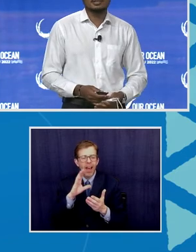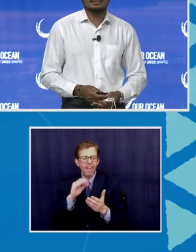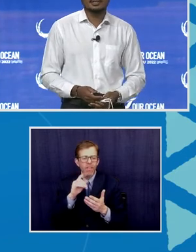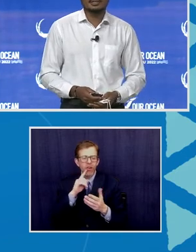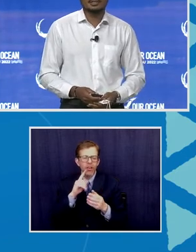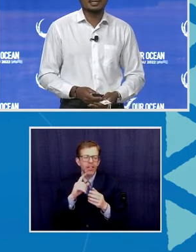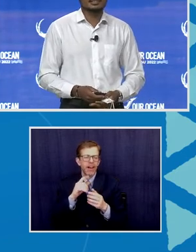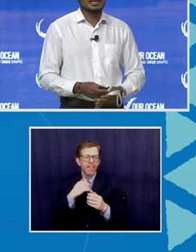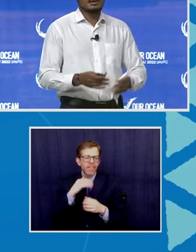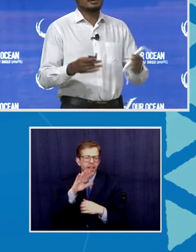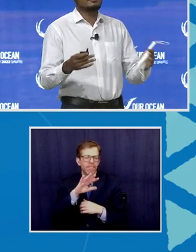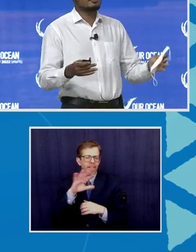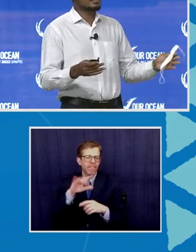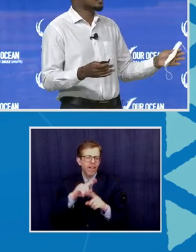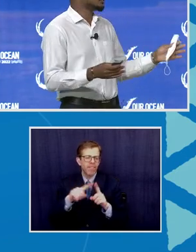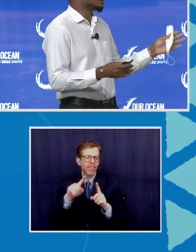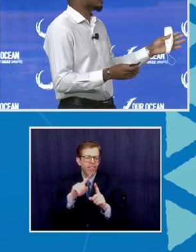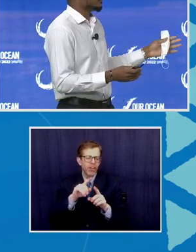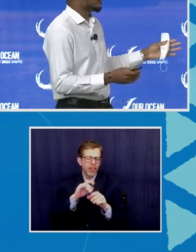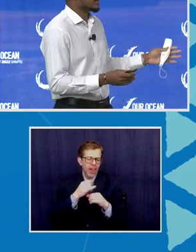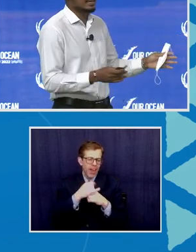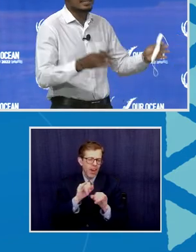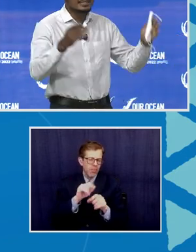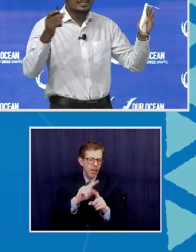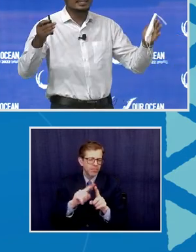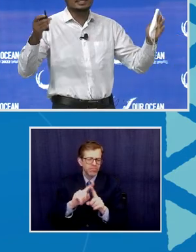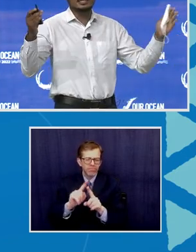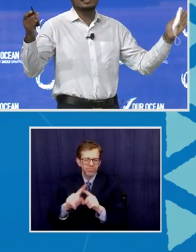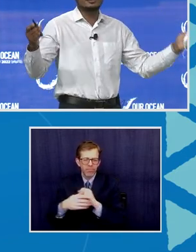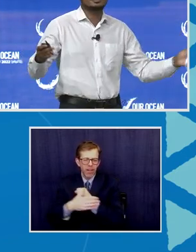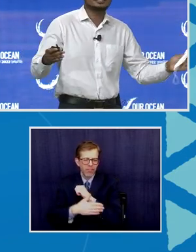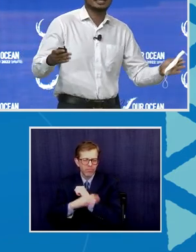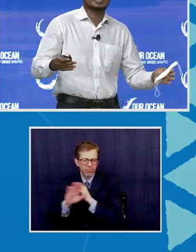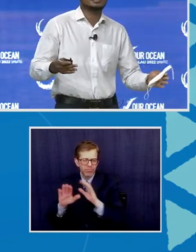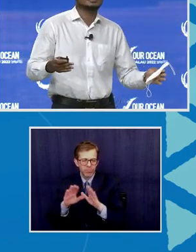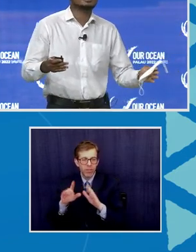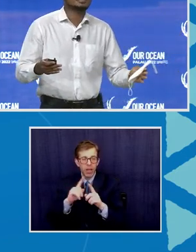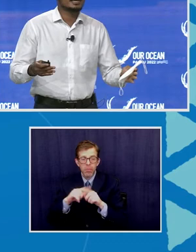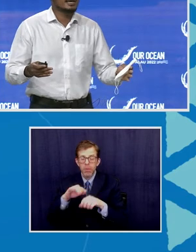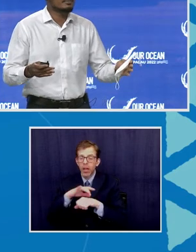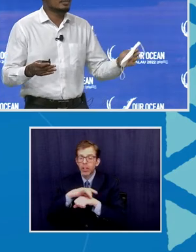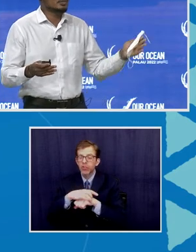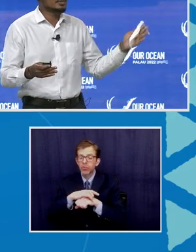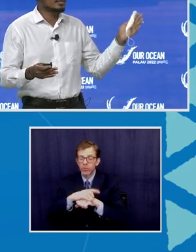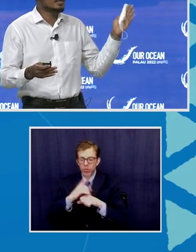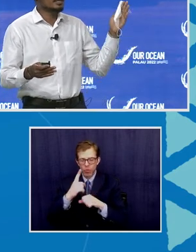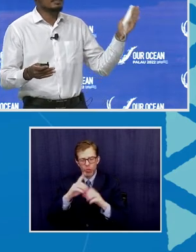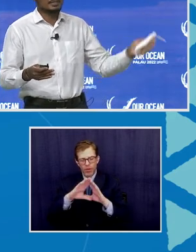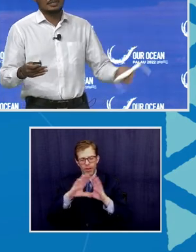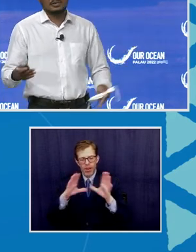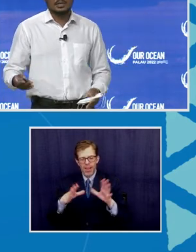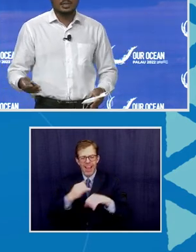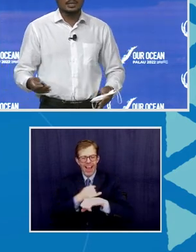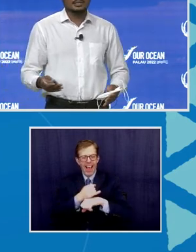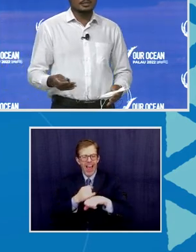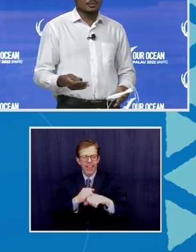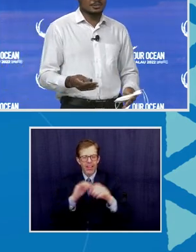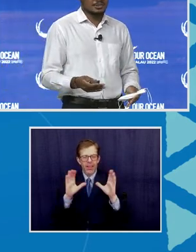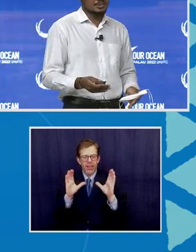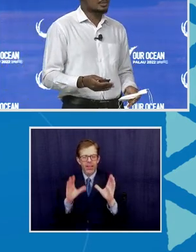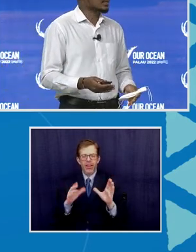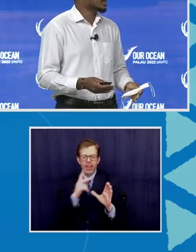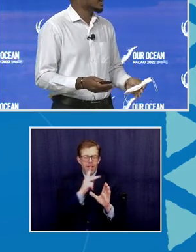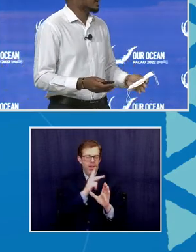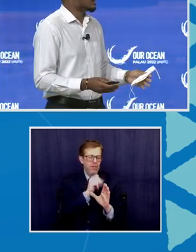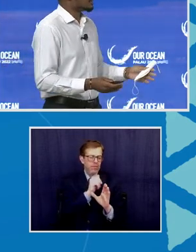55 independent states. But if you look at it geographically, it sits as a large island between the Pacific and the Indian